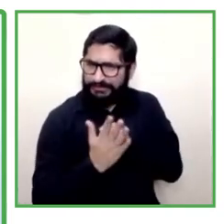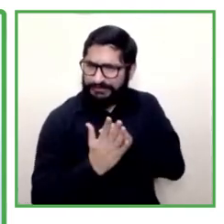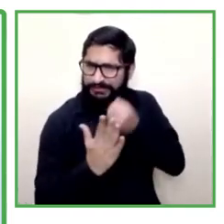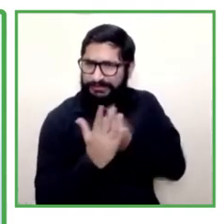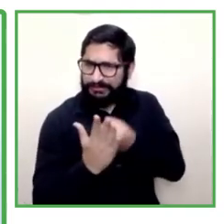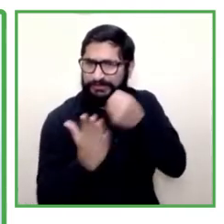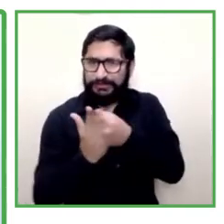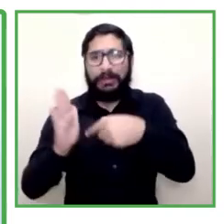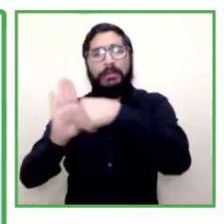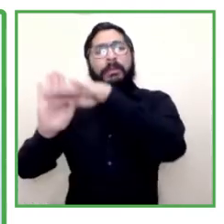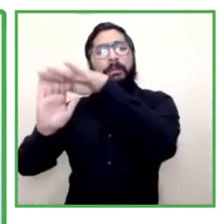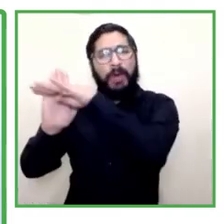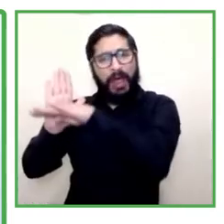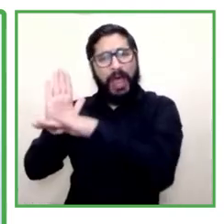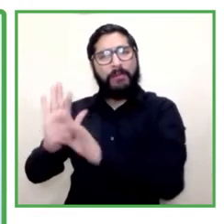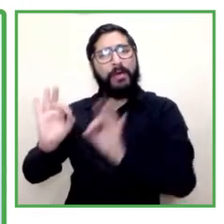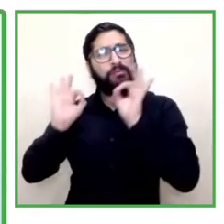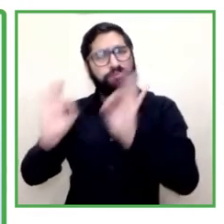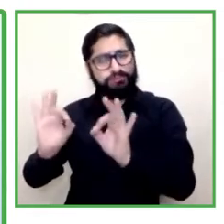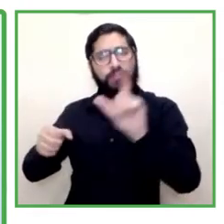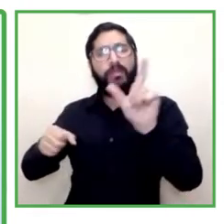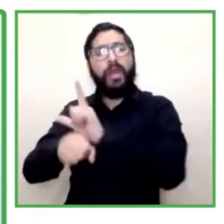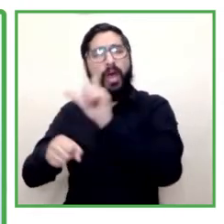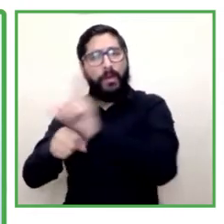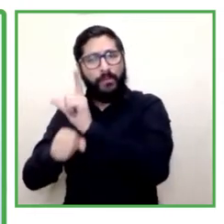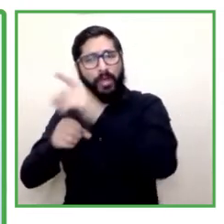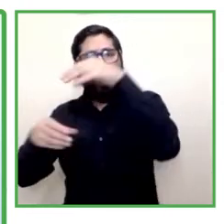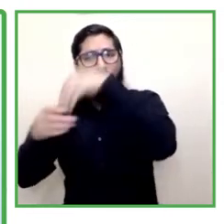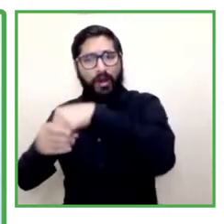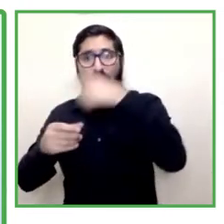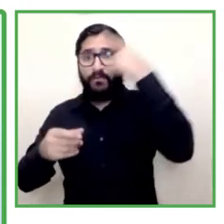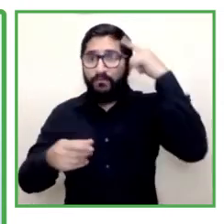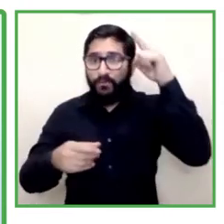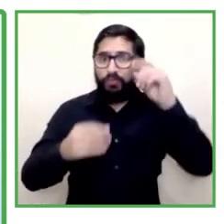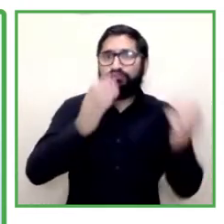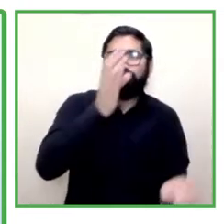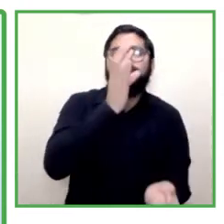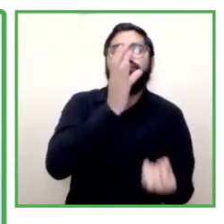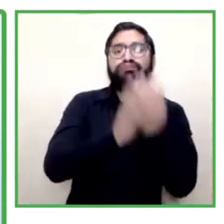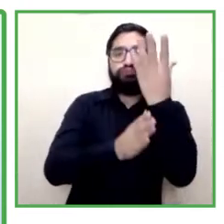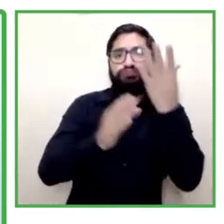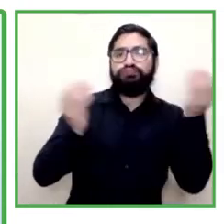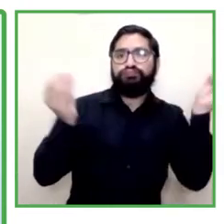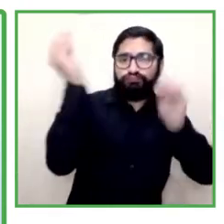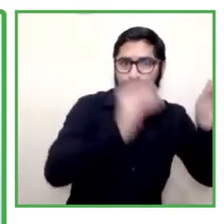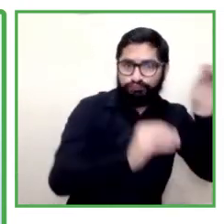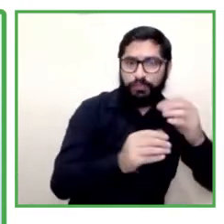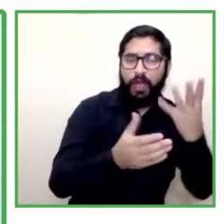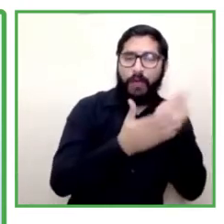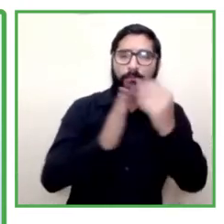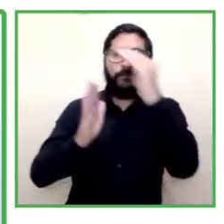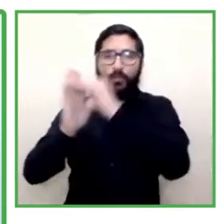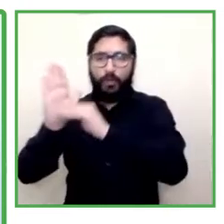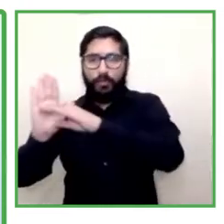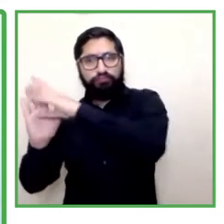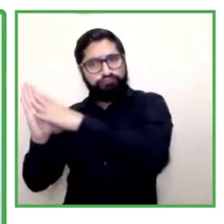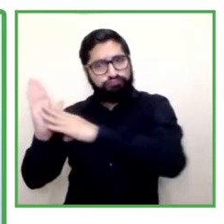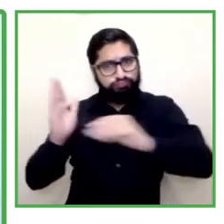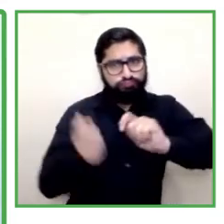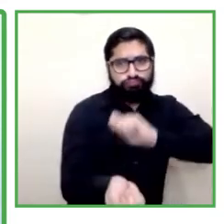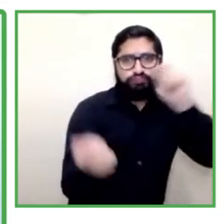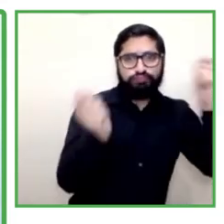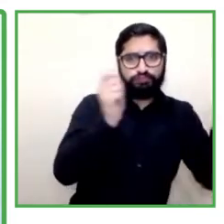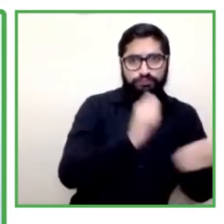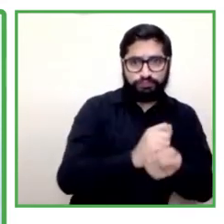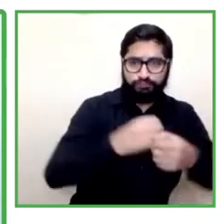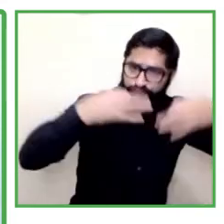and regarding innovation in this program well it relies in the special in its specialized model with a focus on the